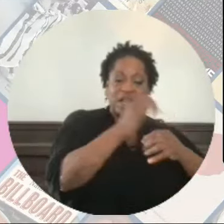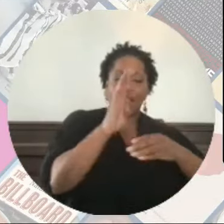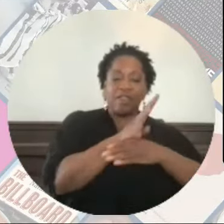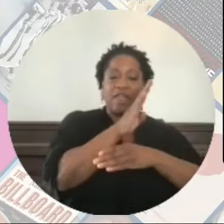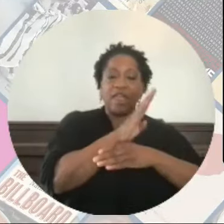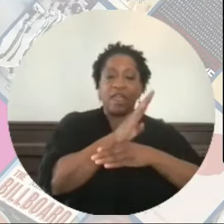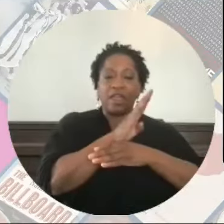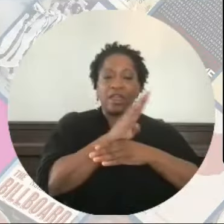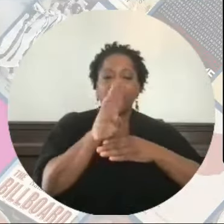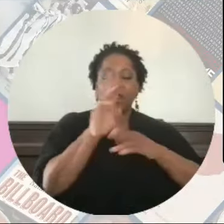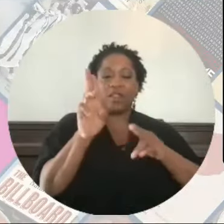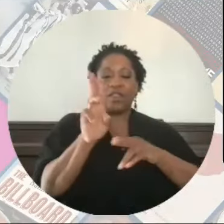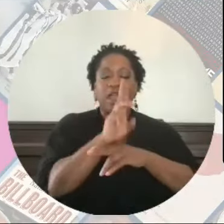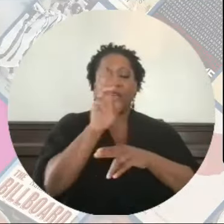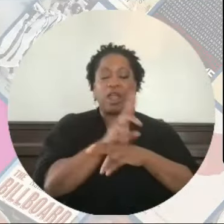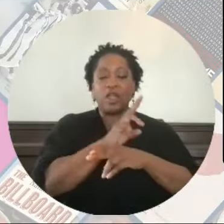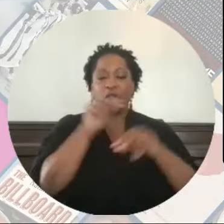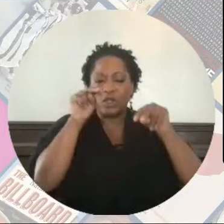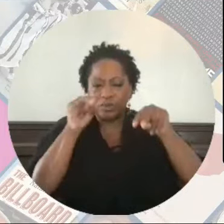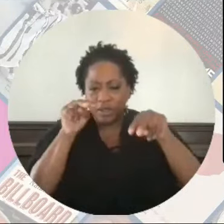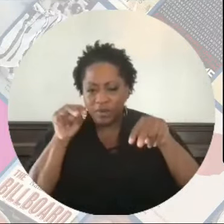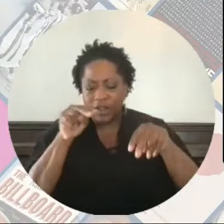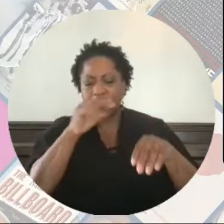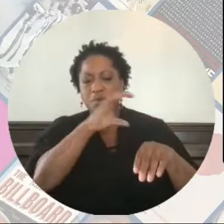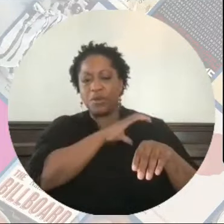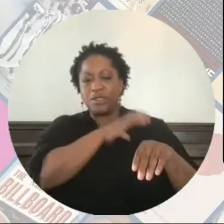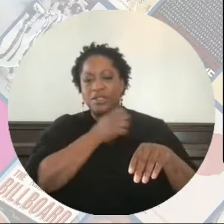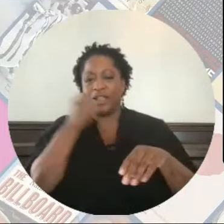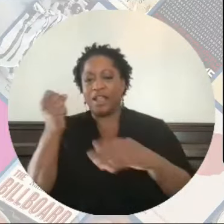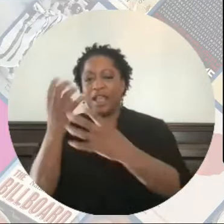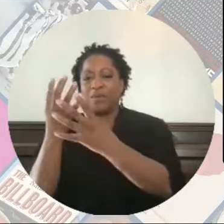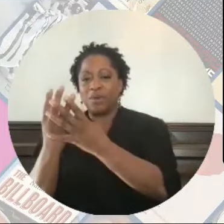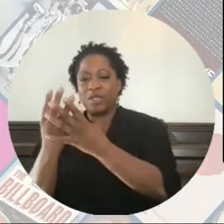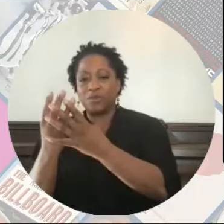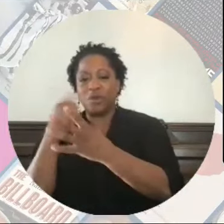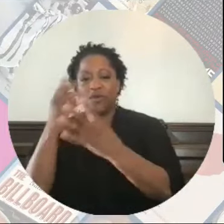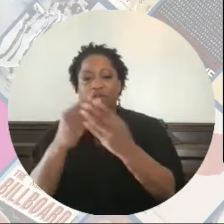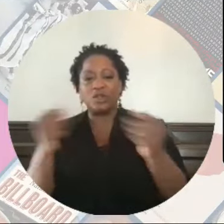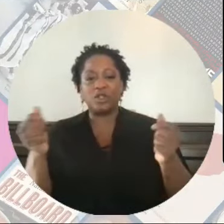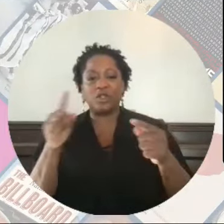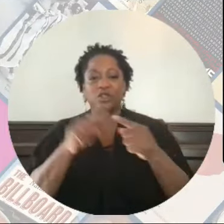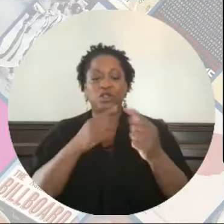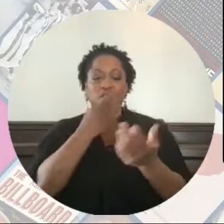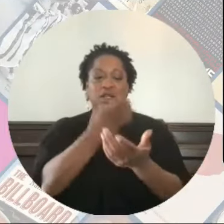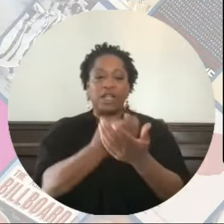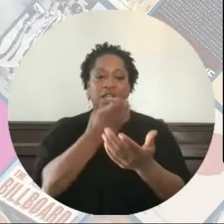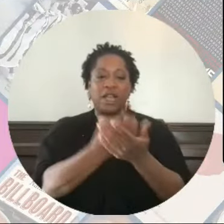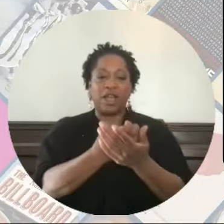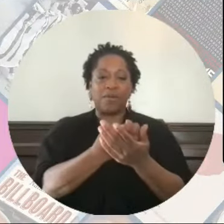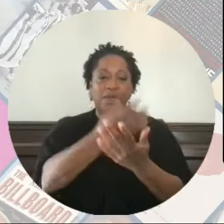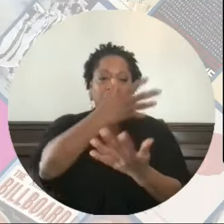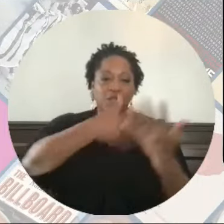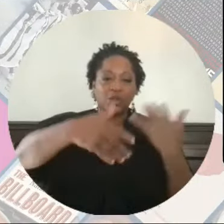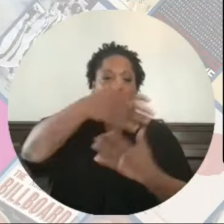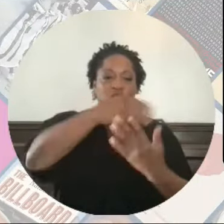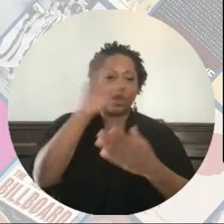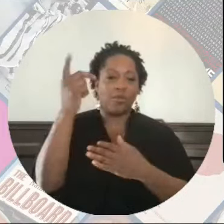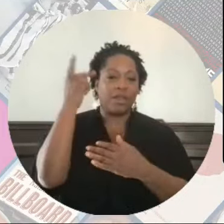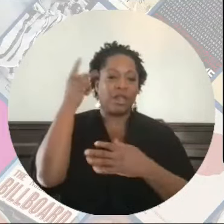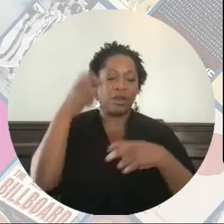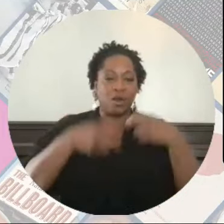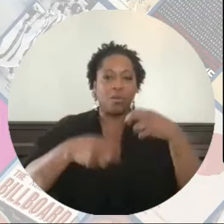use surveillance, policing, and imprisonment as solutions to economic, social, and political